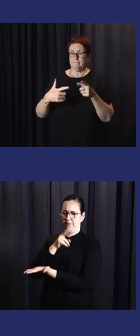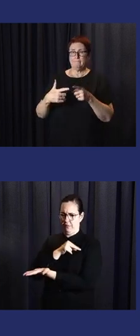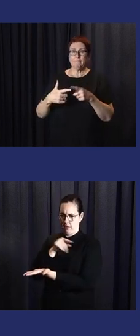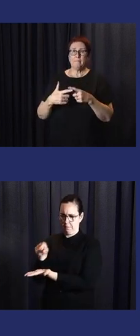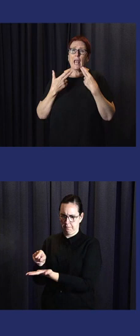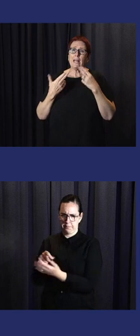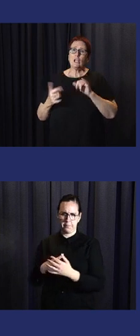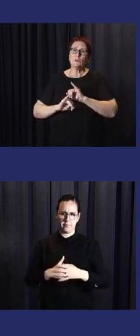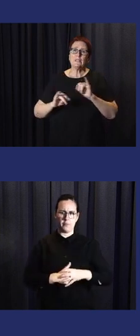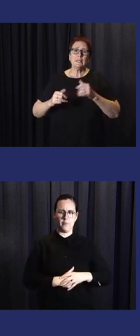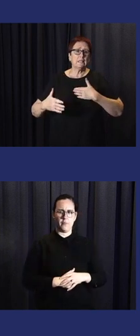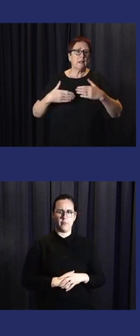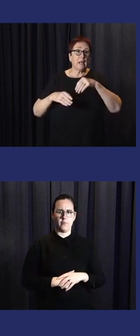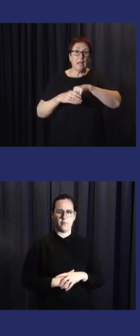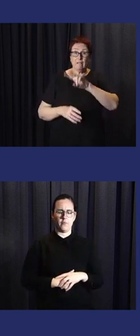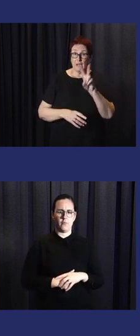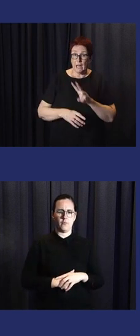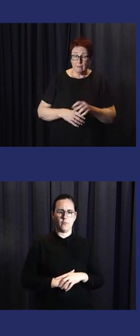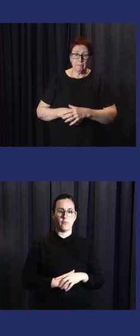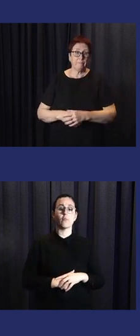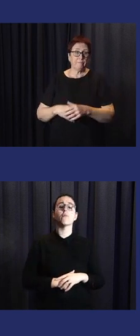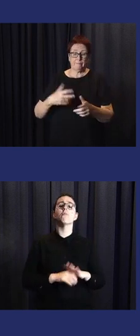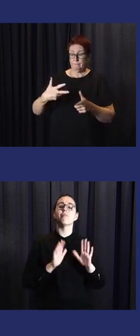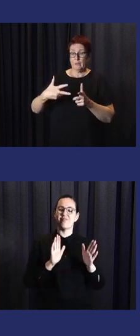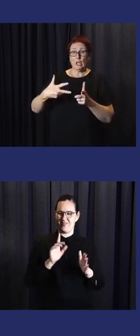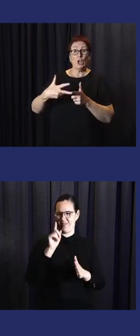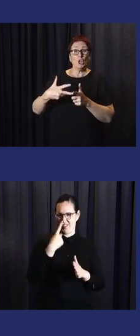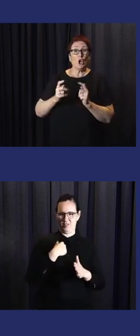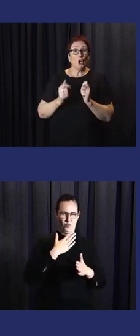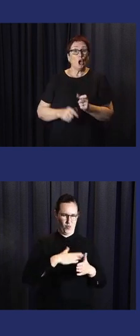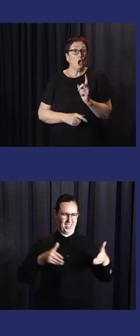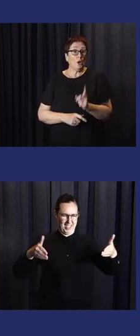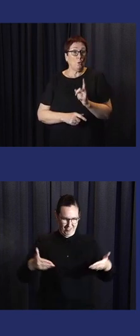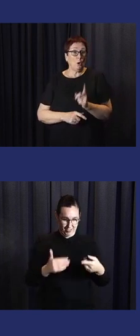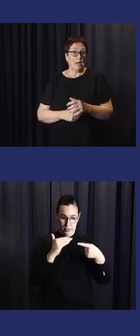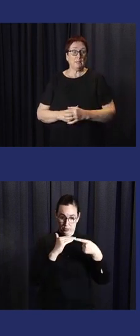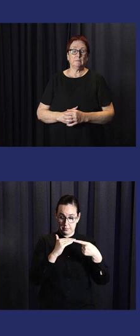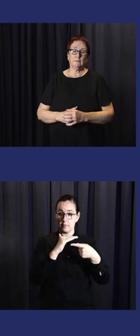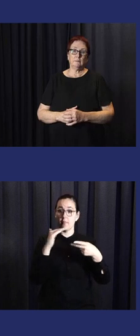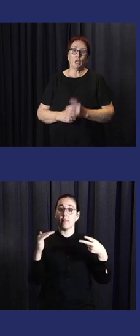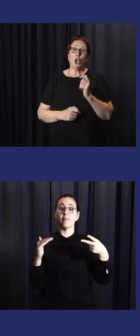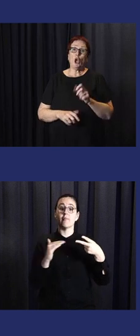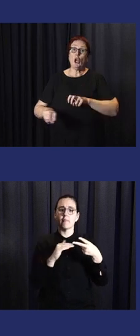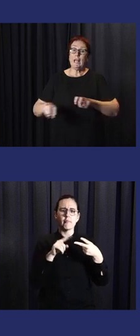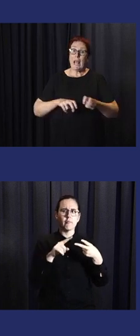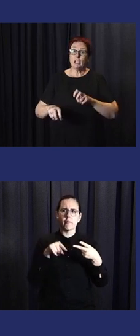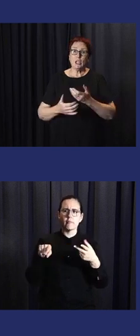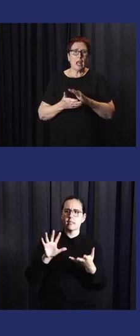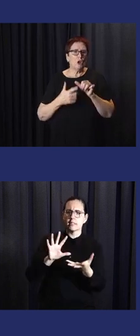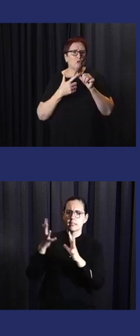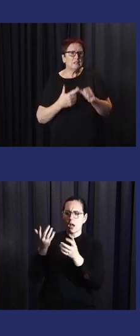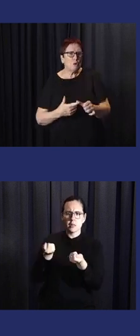content of my presentation is the first one will be introduction. The second is about natural disaster management in Vietnam.